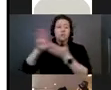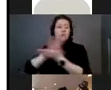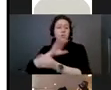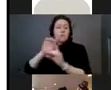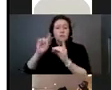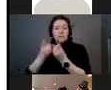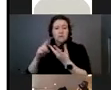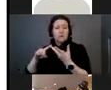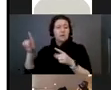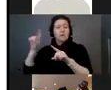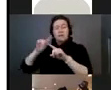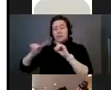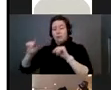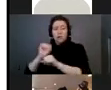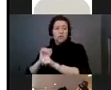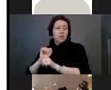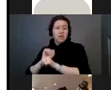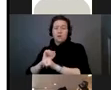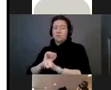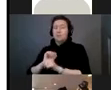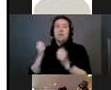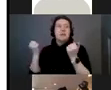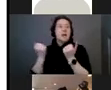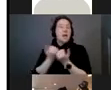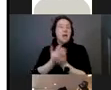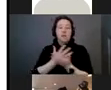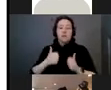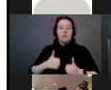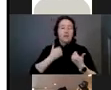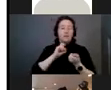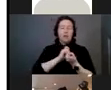So just everything, everything is different.